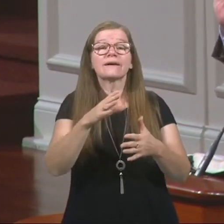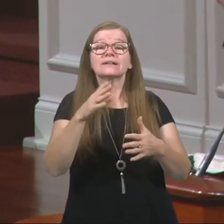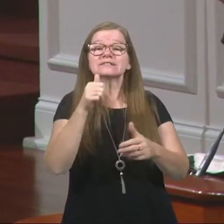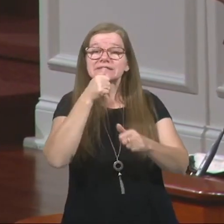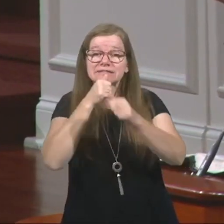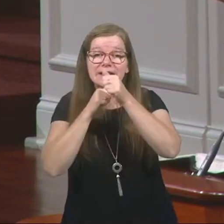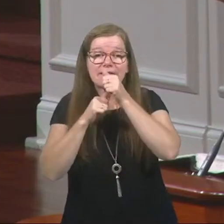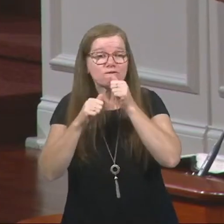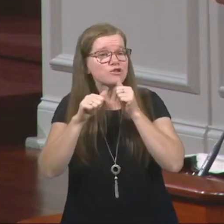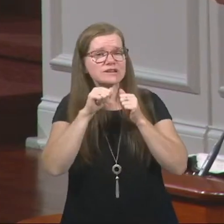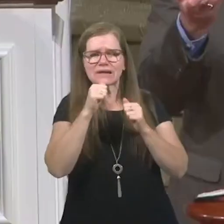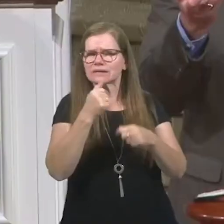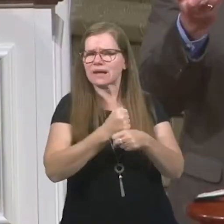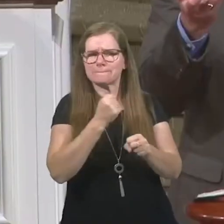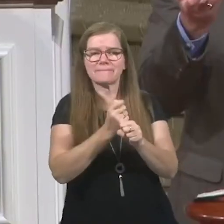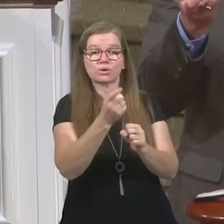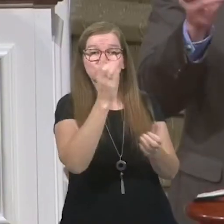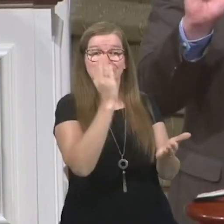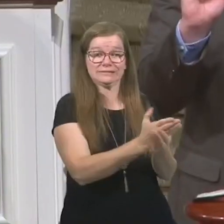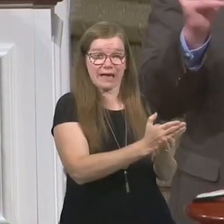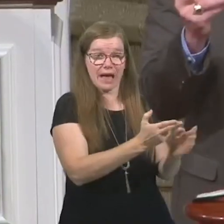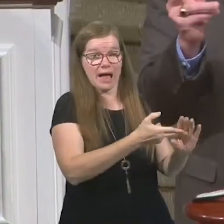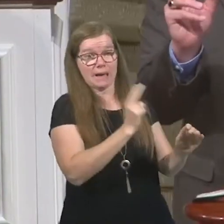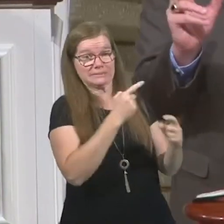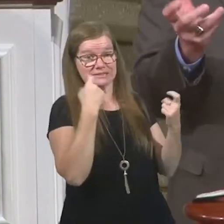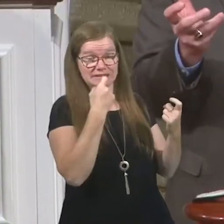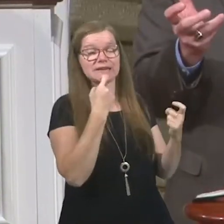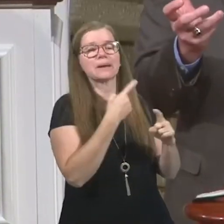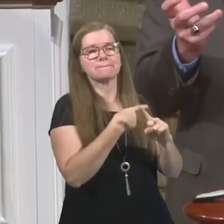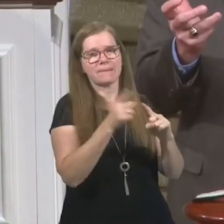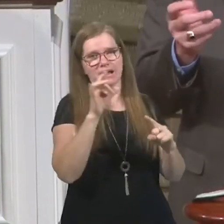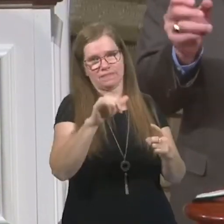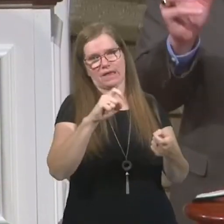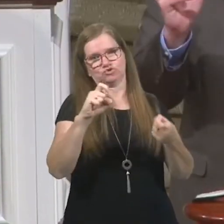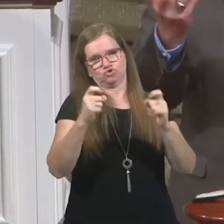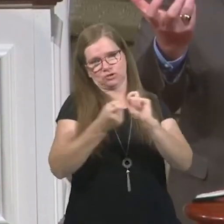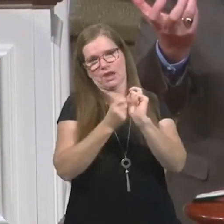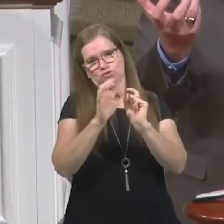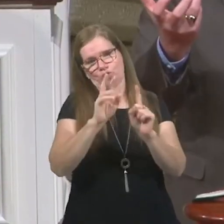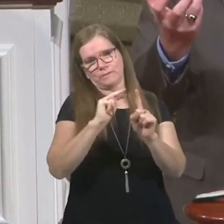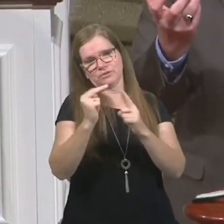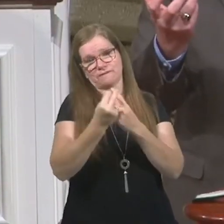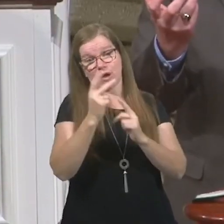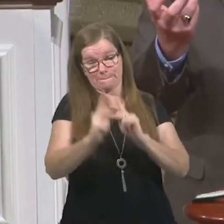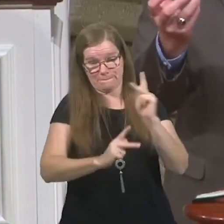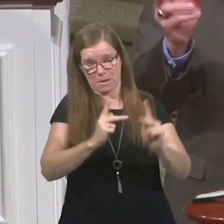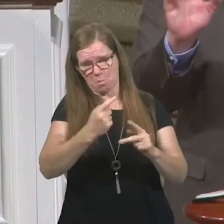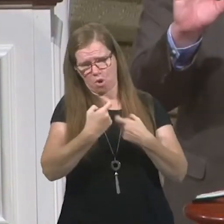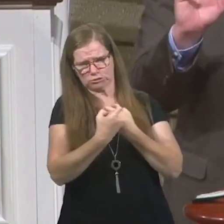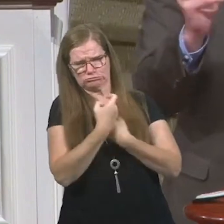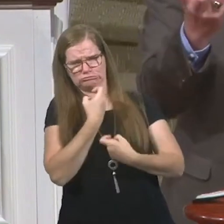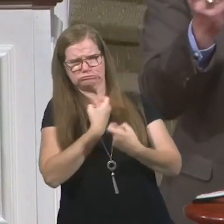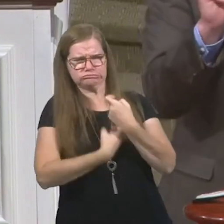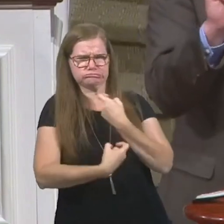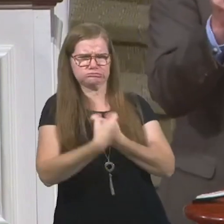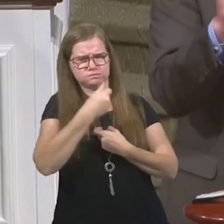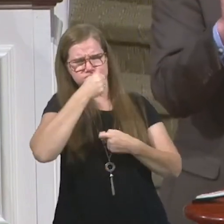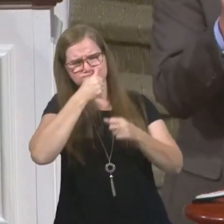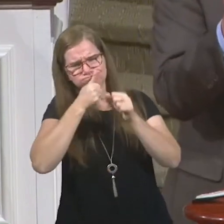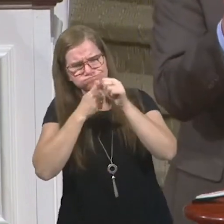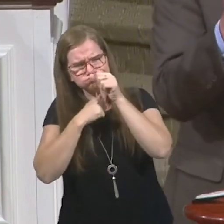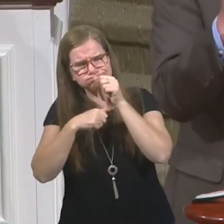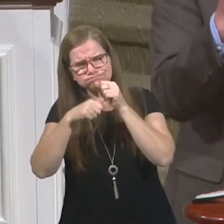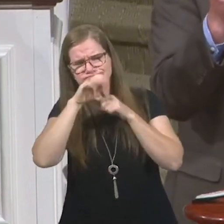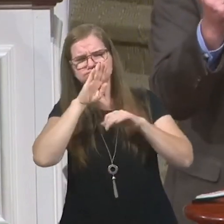does change your perspective. When people are in pain, when people are being persecuted, when difficult times,